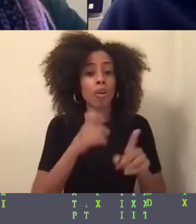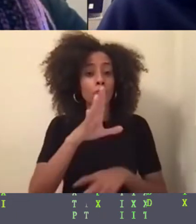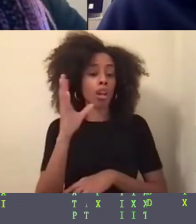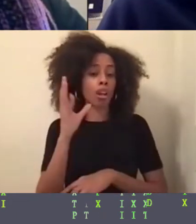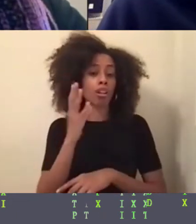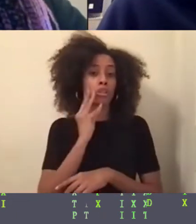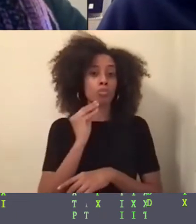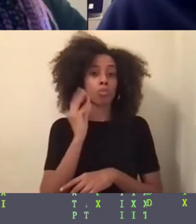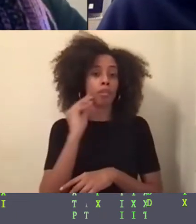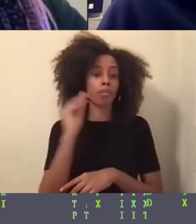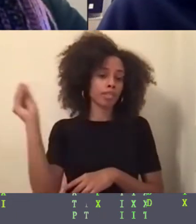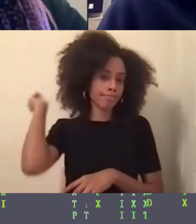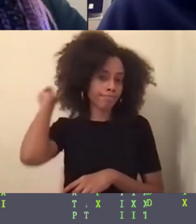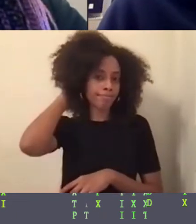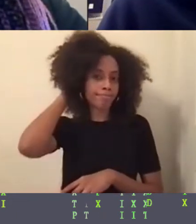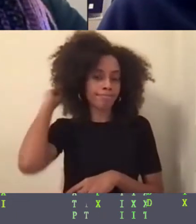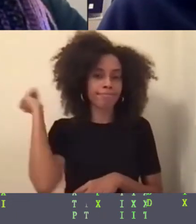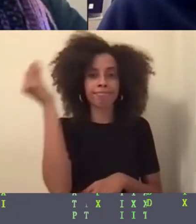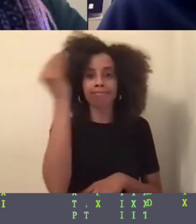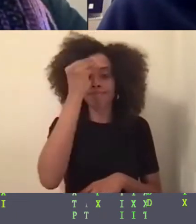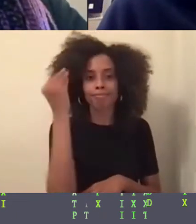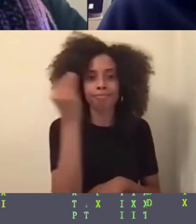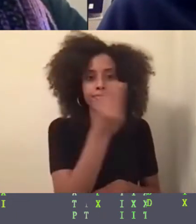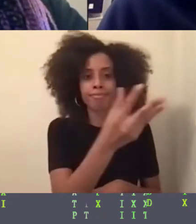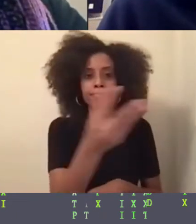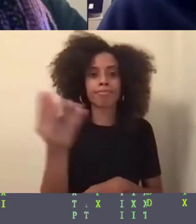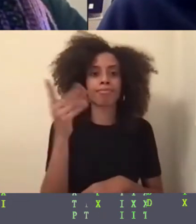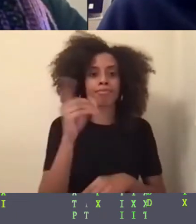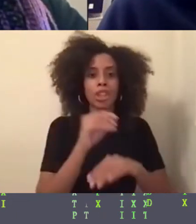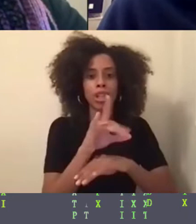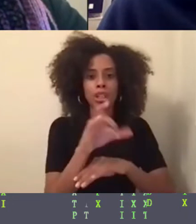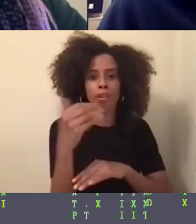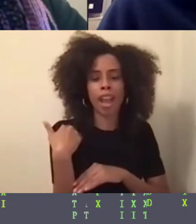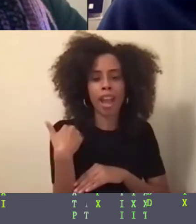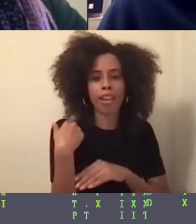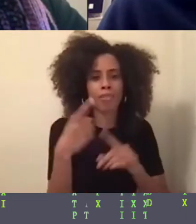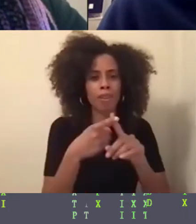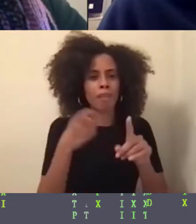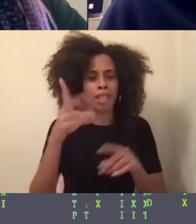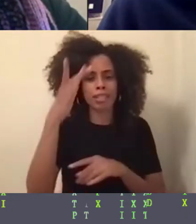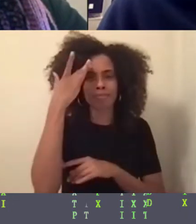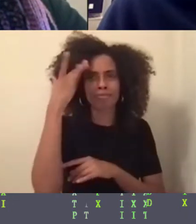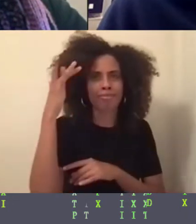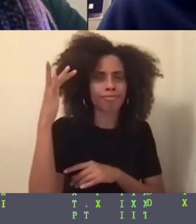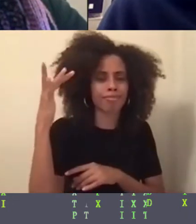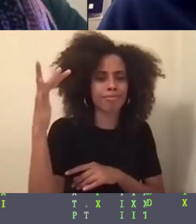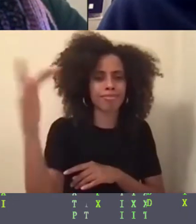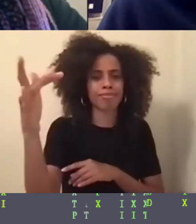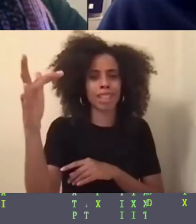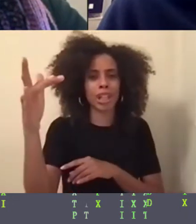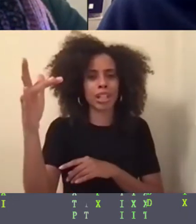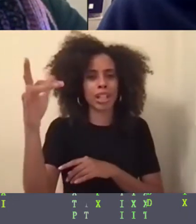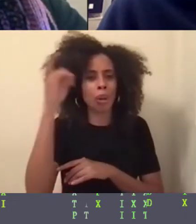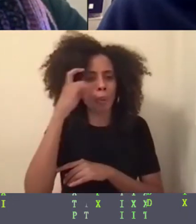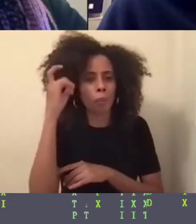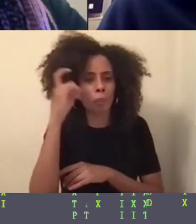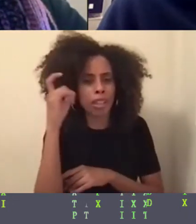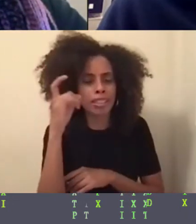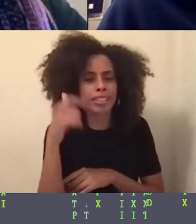brilliant wisdom coming from this panel? What is one piece of advice for,